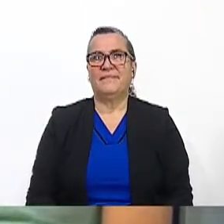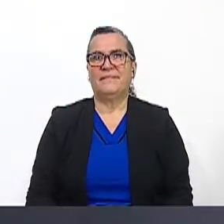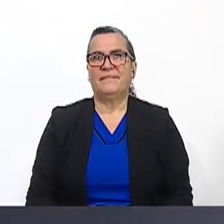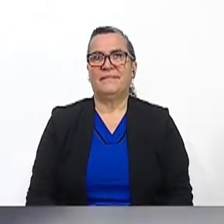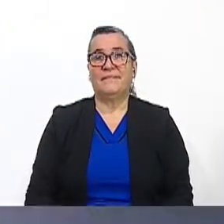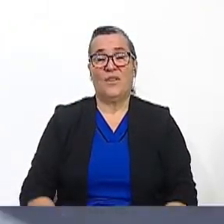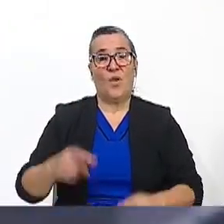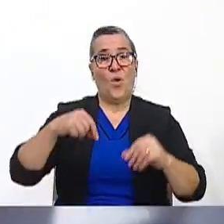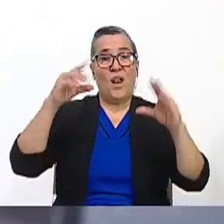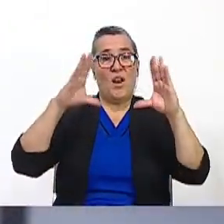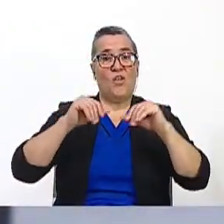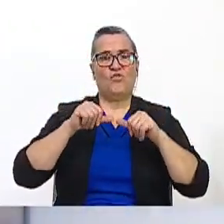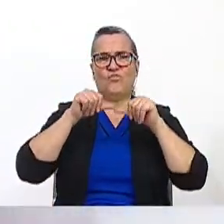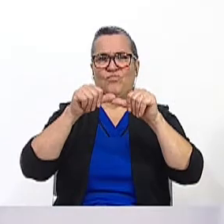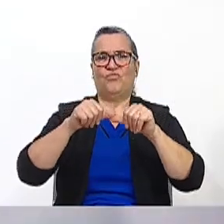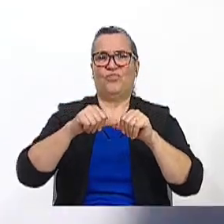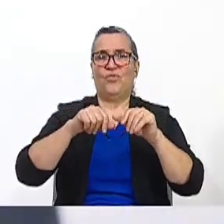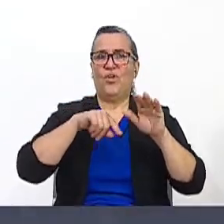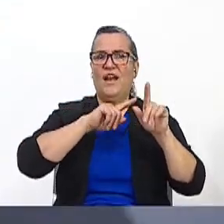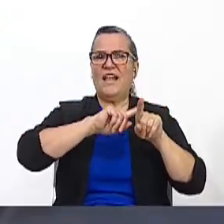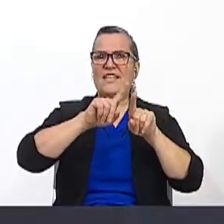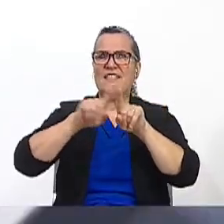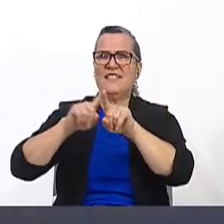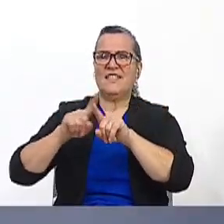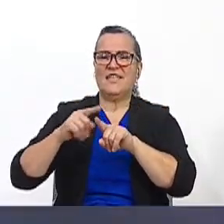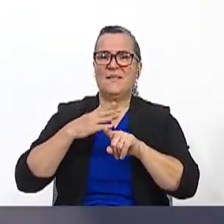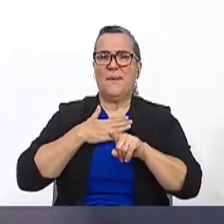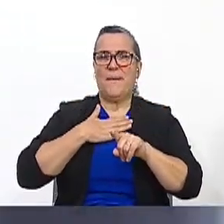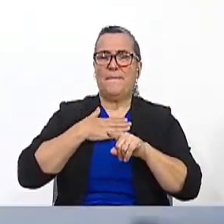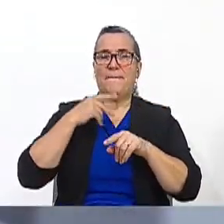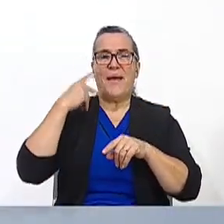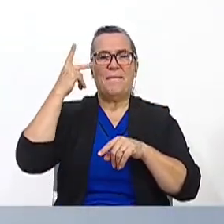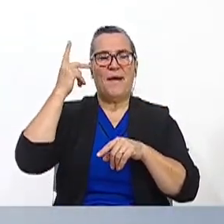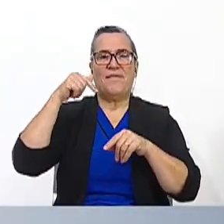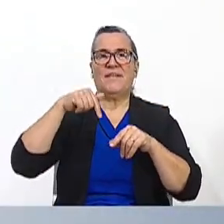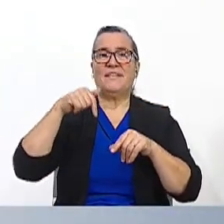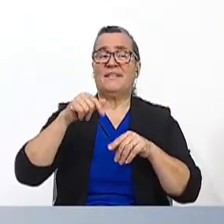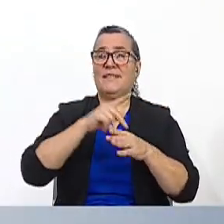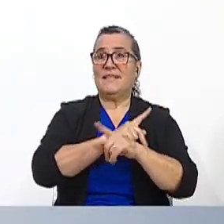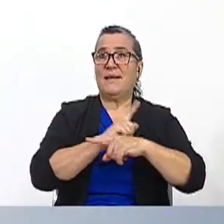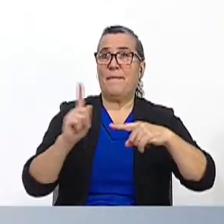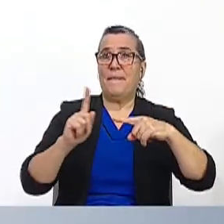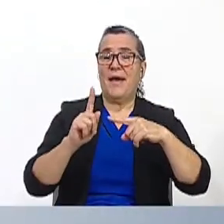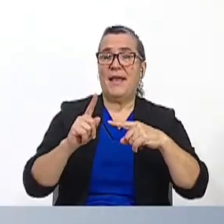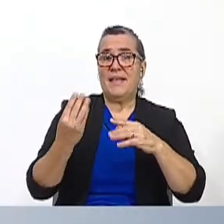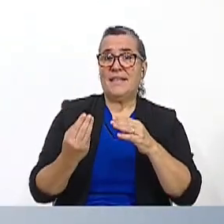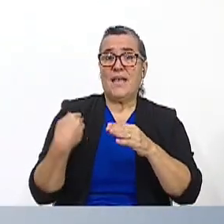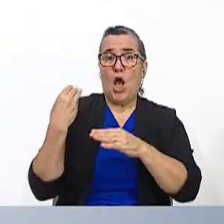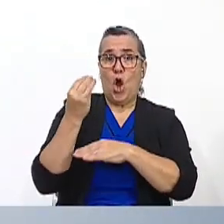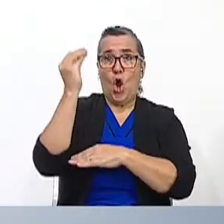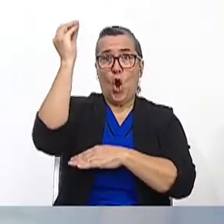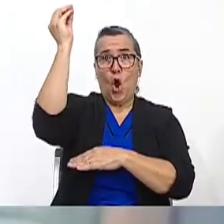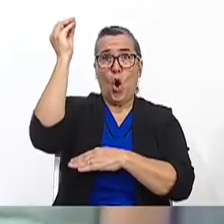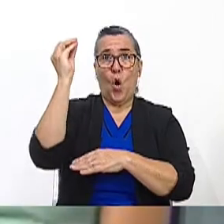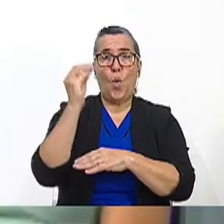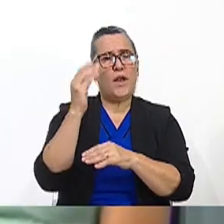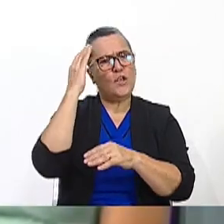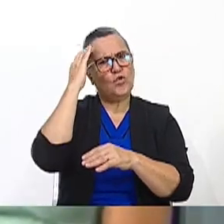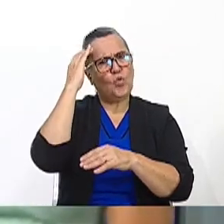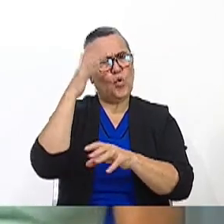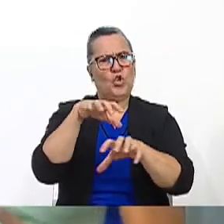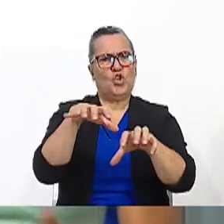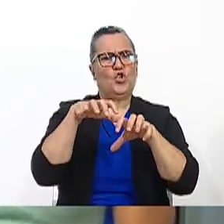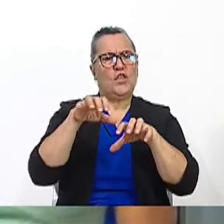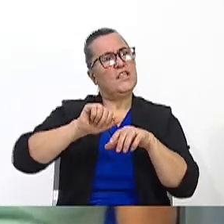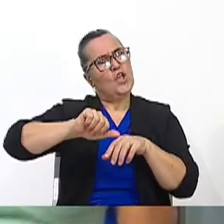Tonight, continue our series, If My Parents Only Knew. This week, we've asked teenagers to open up about their worries, stresses, and